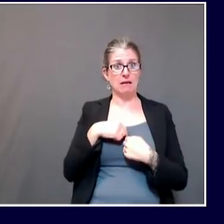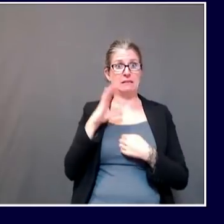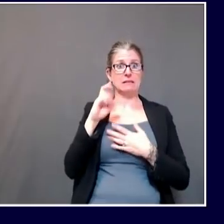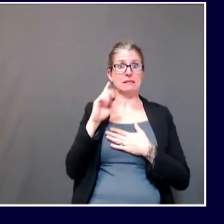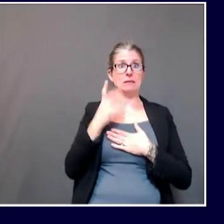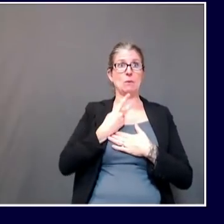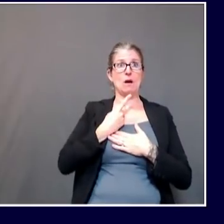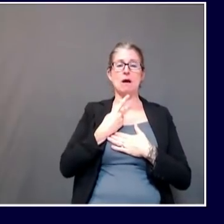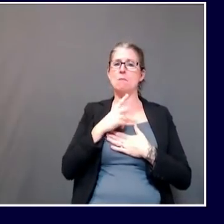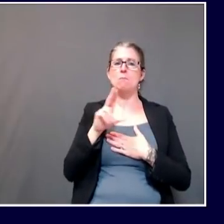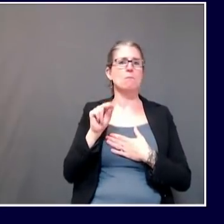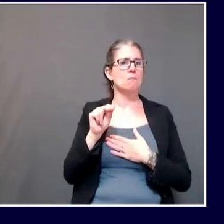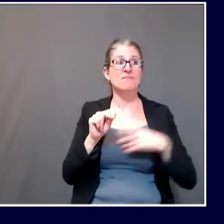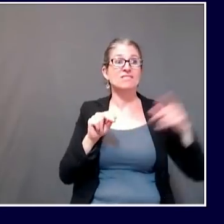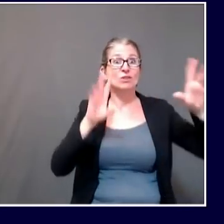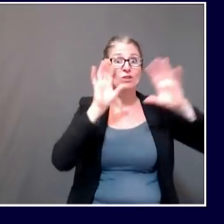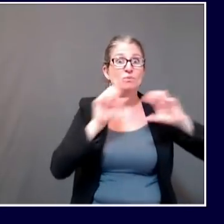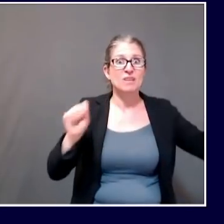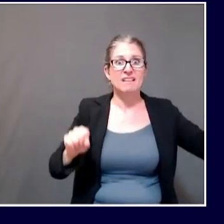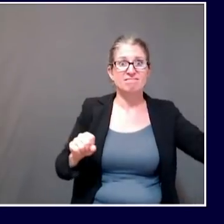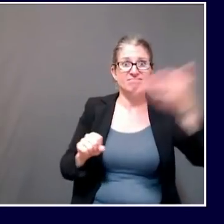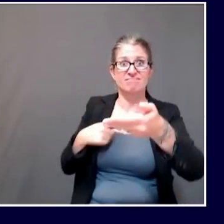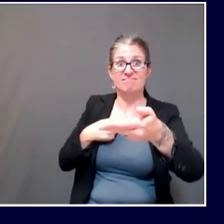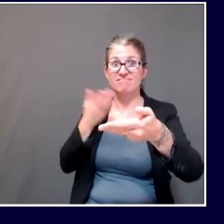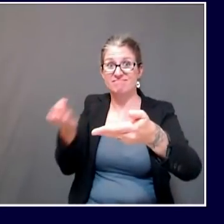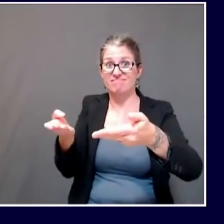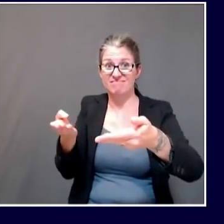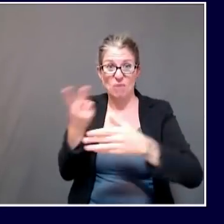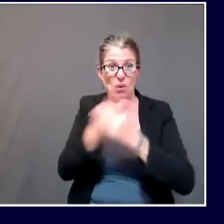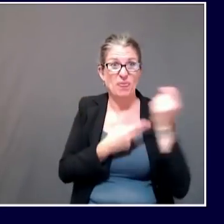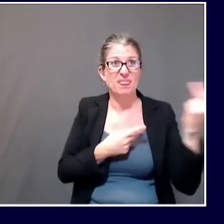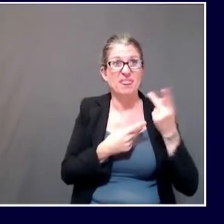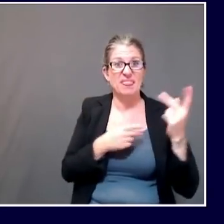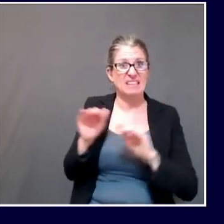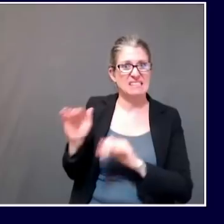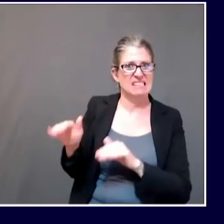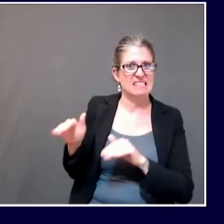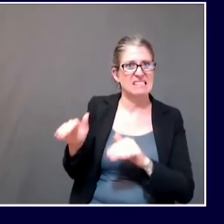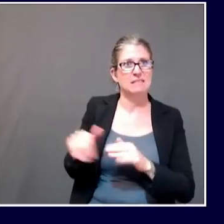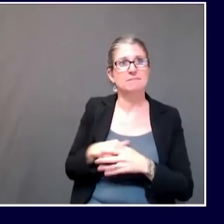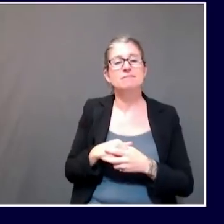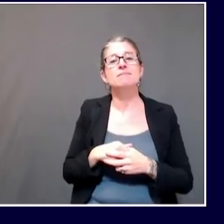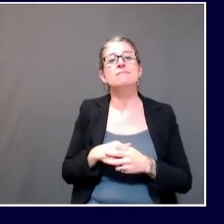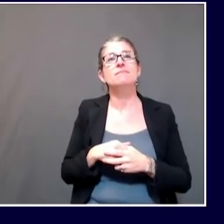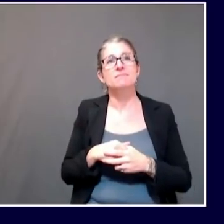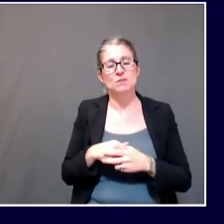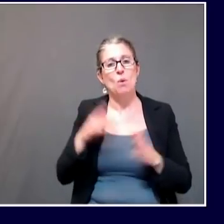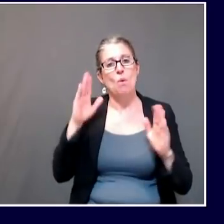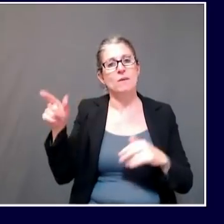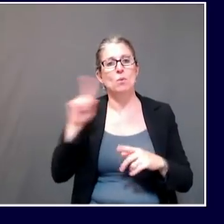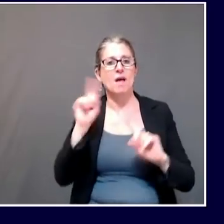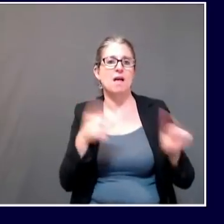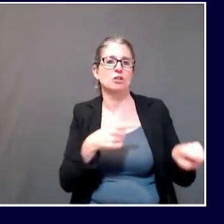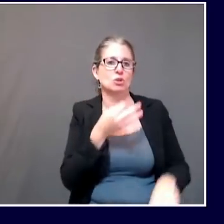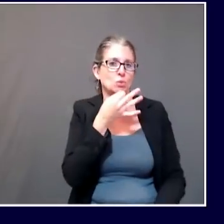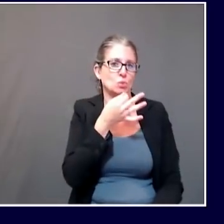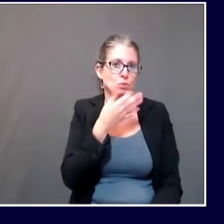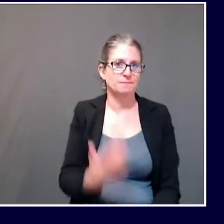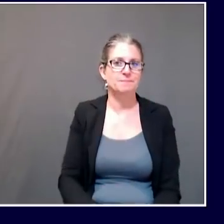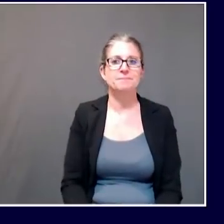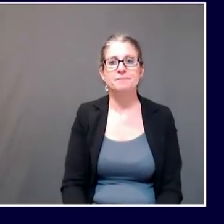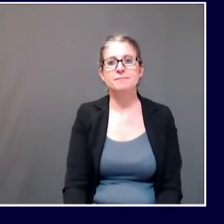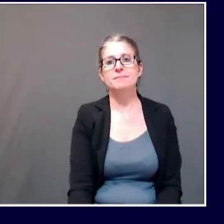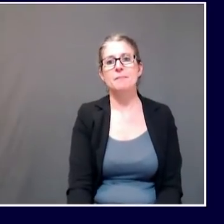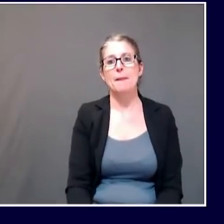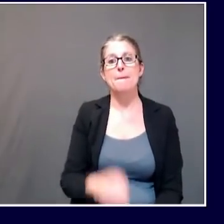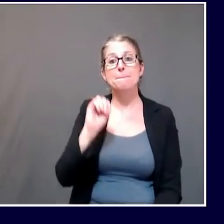intense work and a little bit more time, we can come to some agreement. And I guess I would only add that we're eager